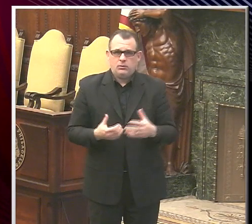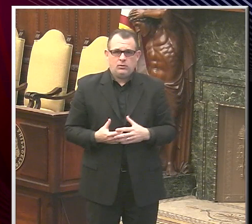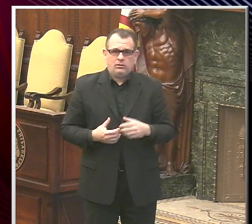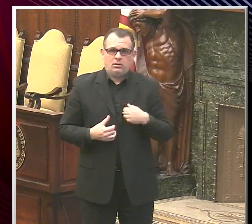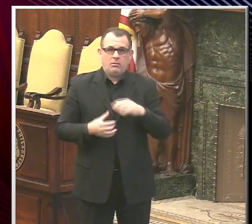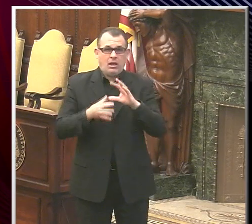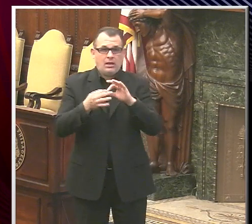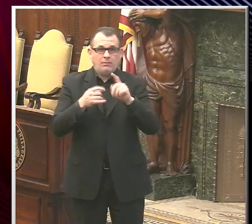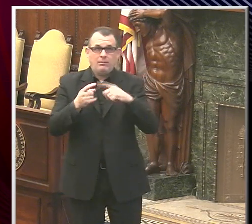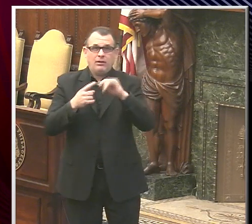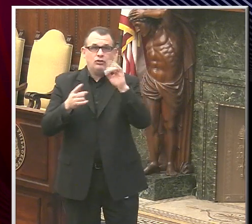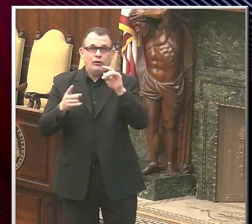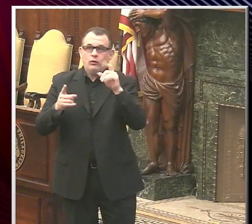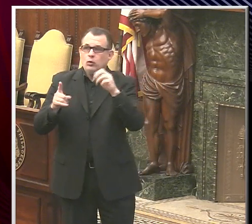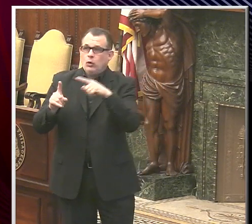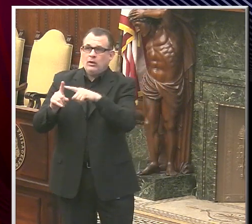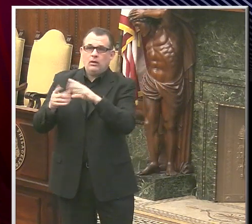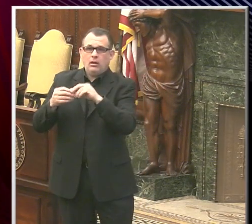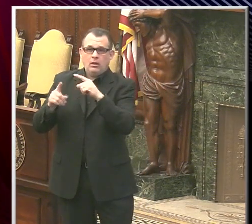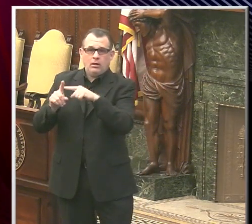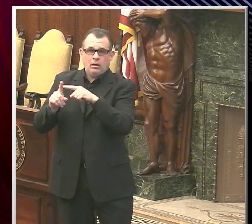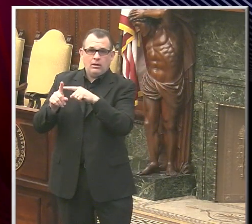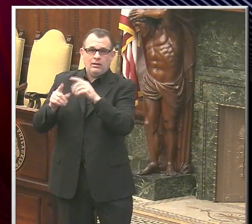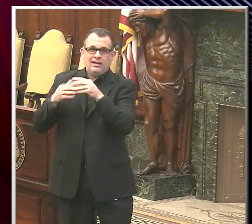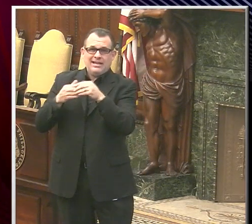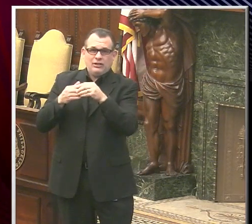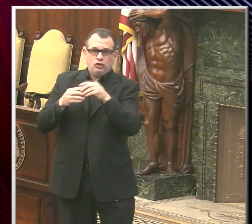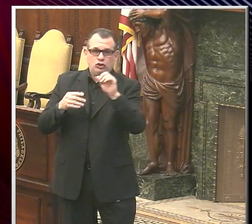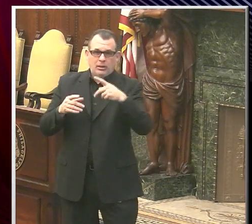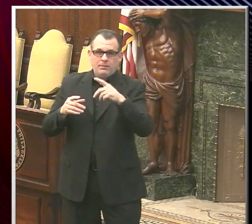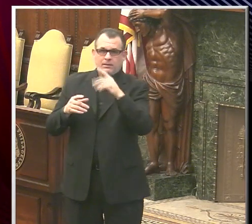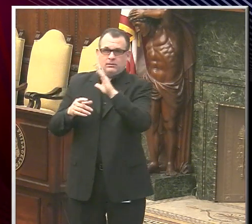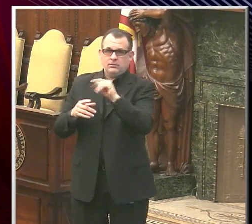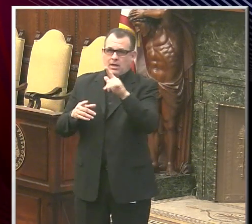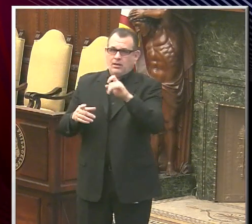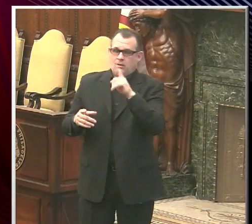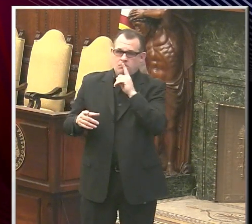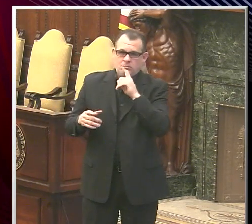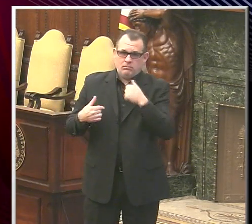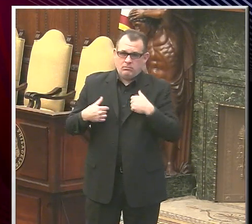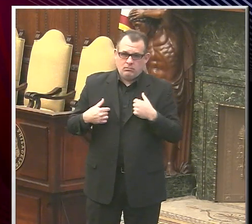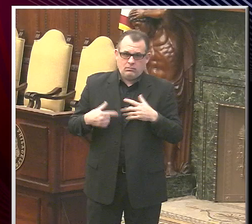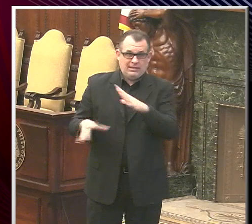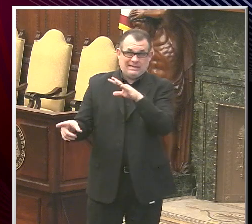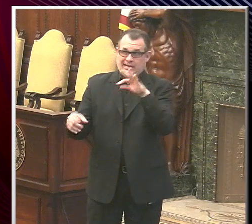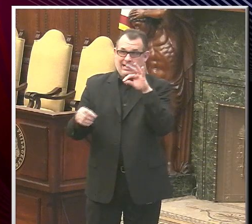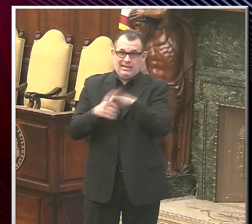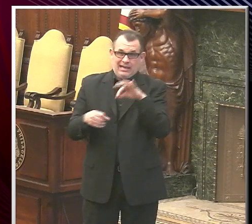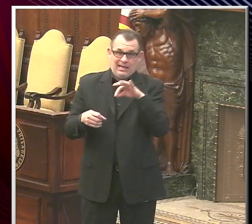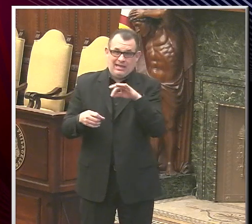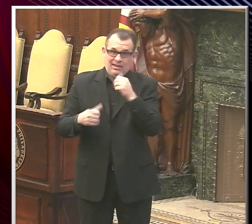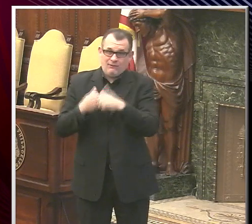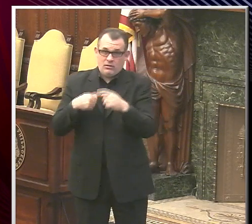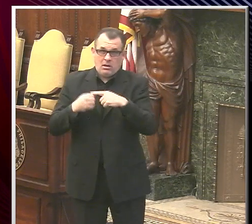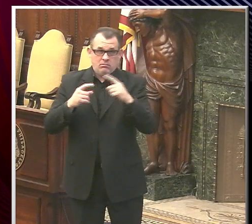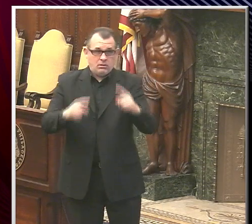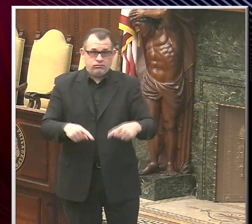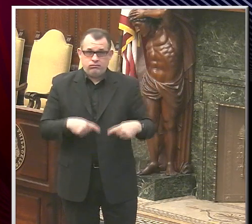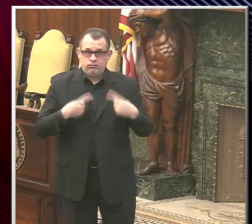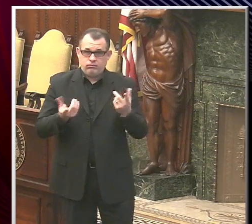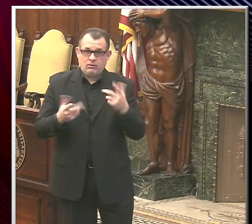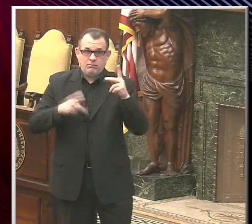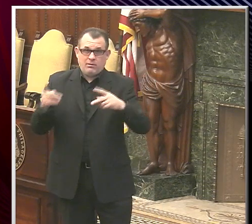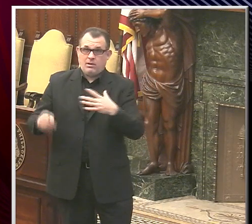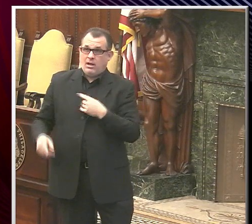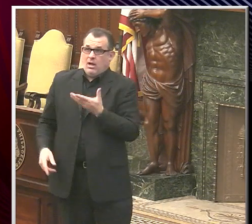Jerry Jordan's style of leadership. He's been elected numerous times to his union and he leads them well, according to the people that matter and that's the teachers.